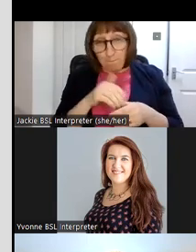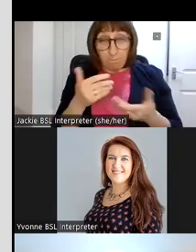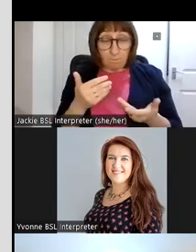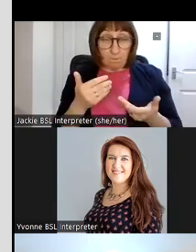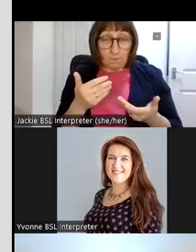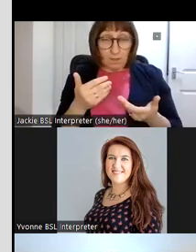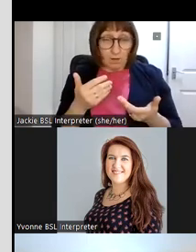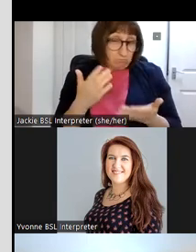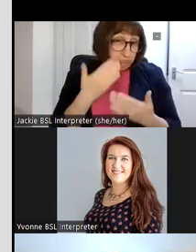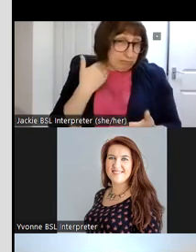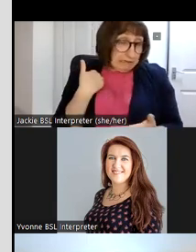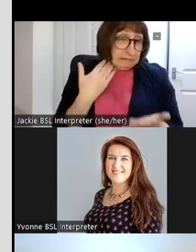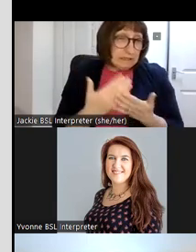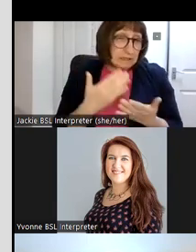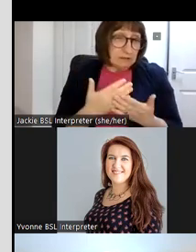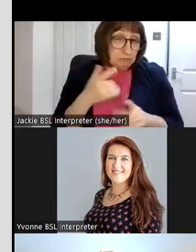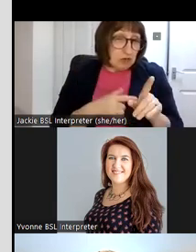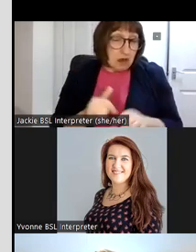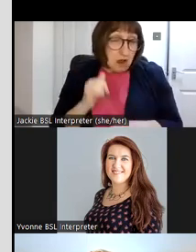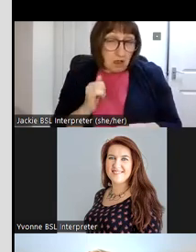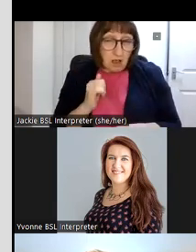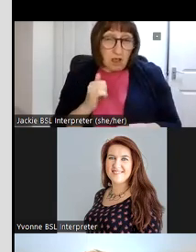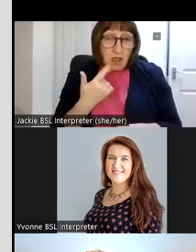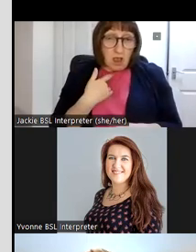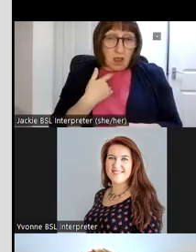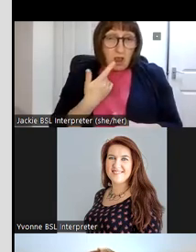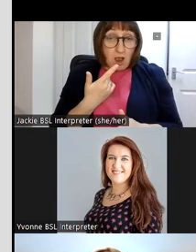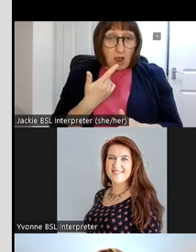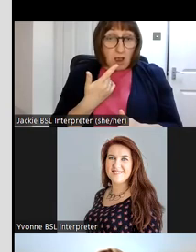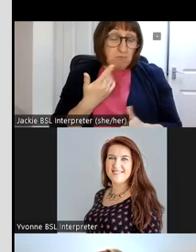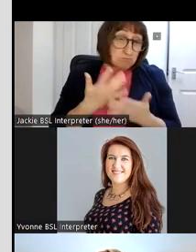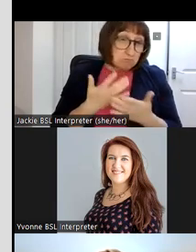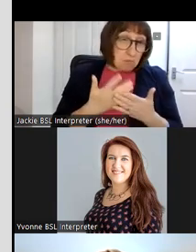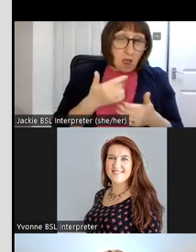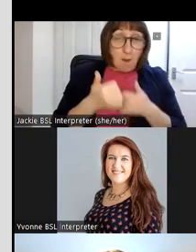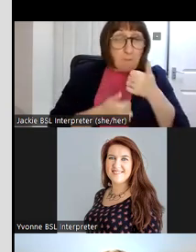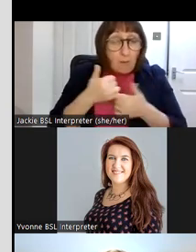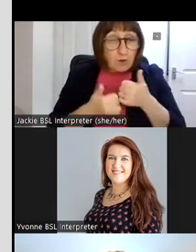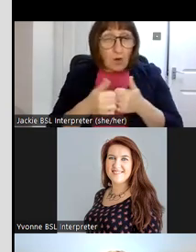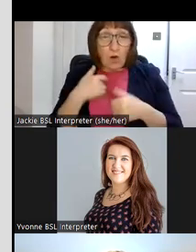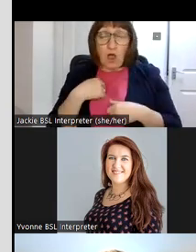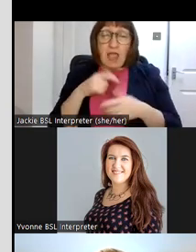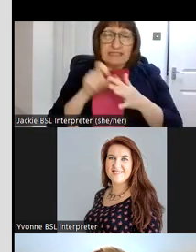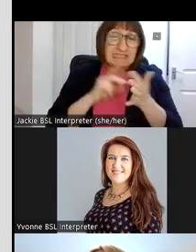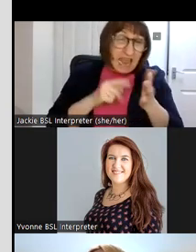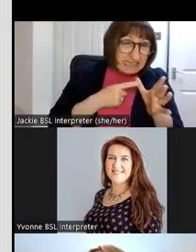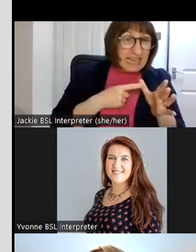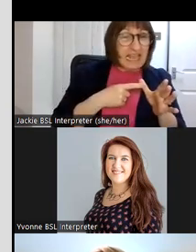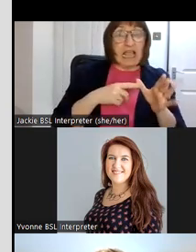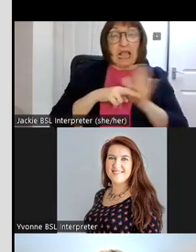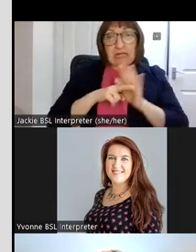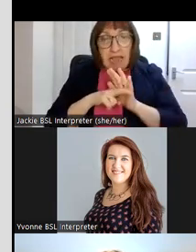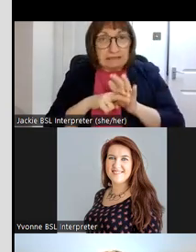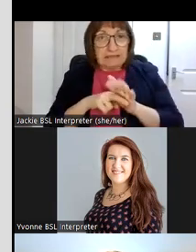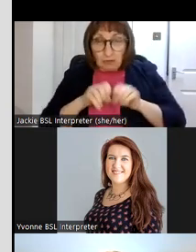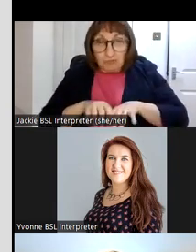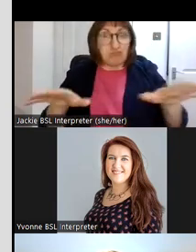know recently in recent years the pop popularity of um at home dna testing had exploded around the